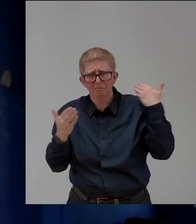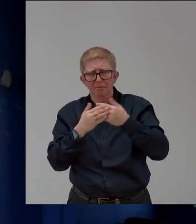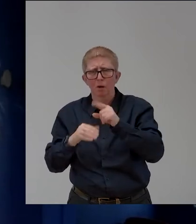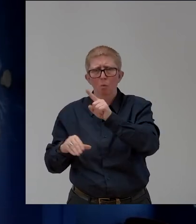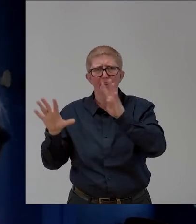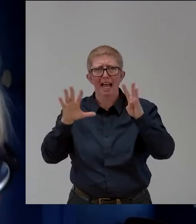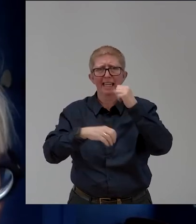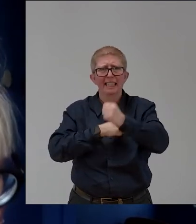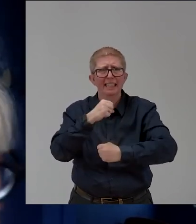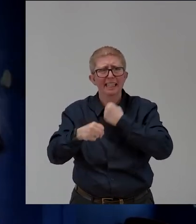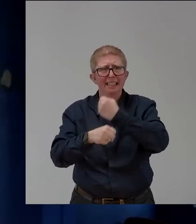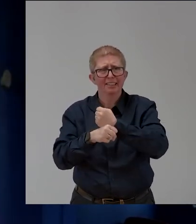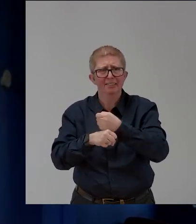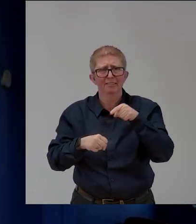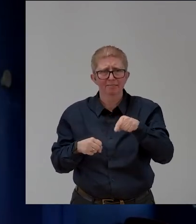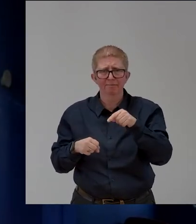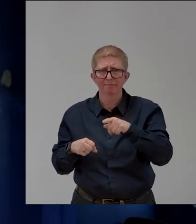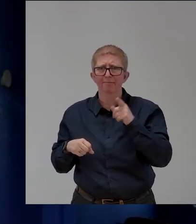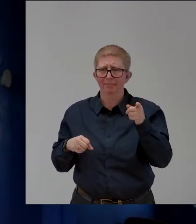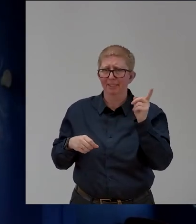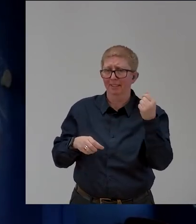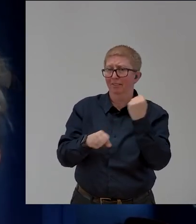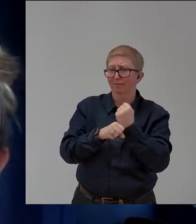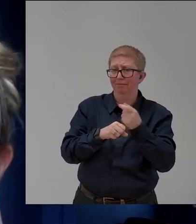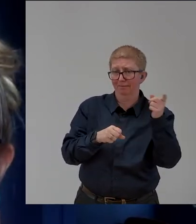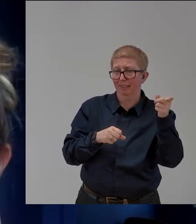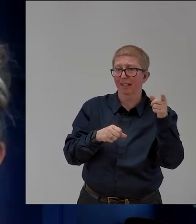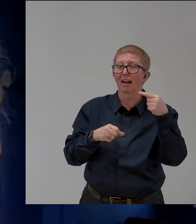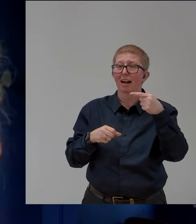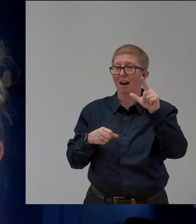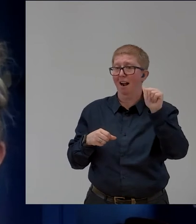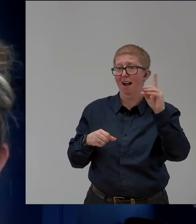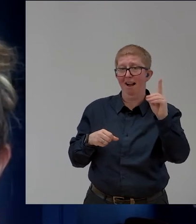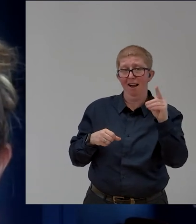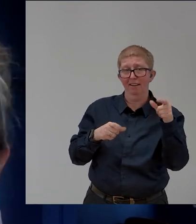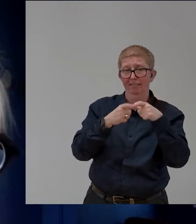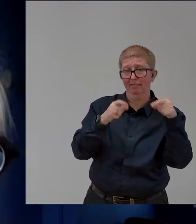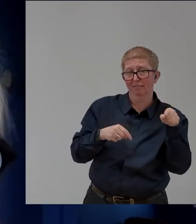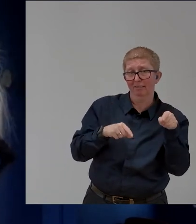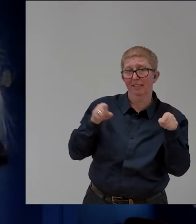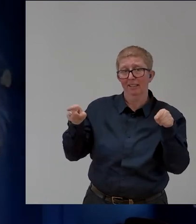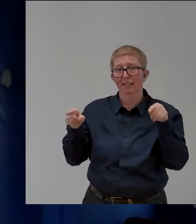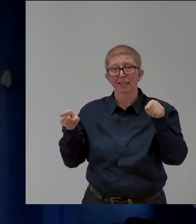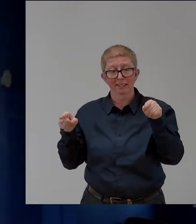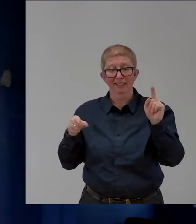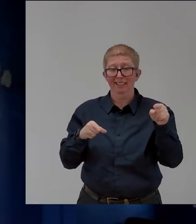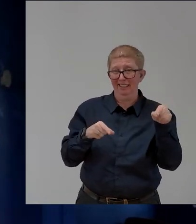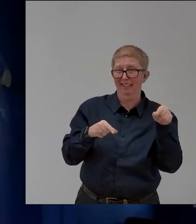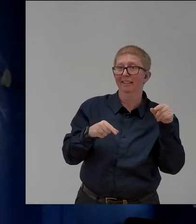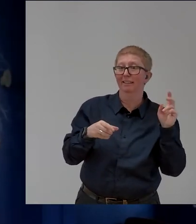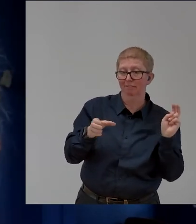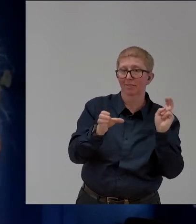very wonderfully also the partner of the Valuable 500. And I know you and I were co-conspiring only two days ago